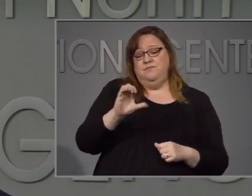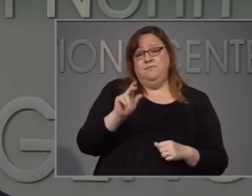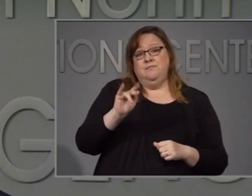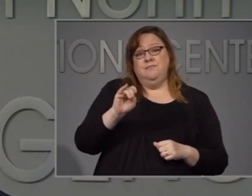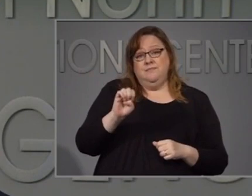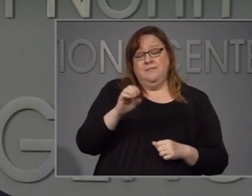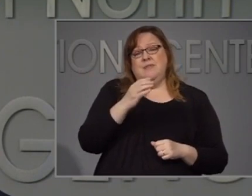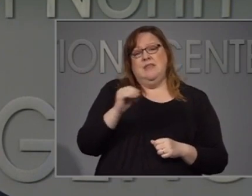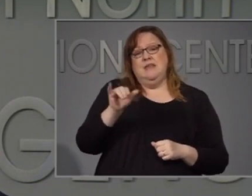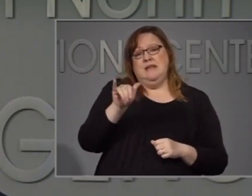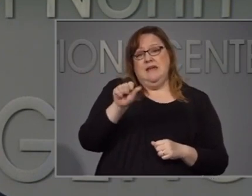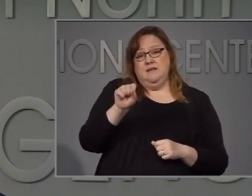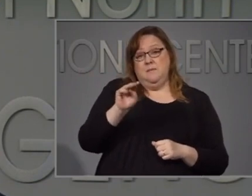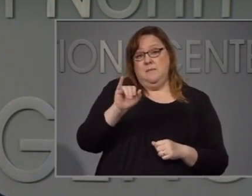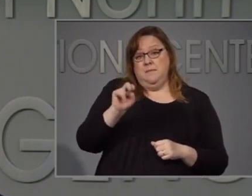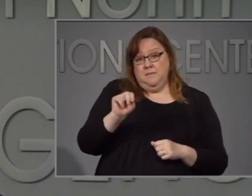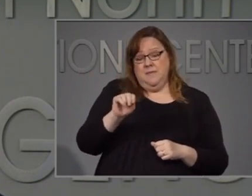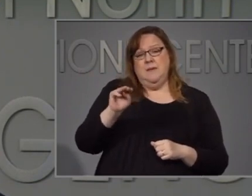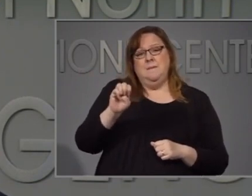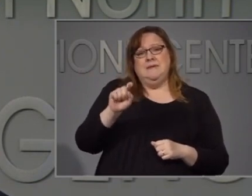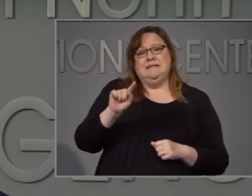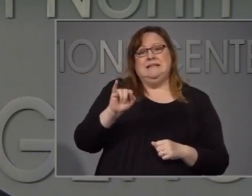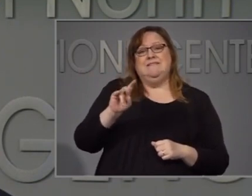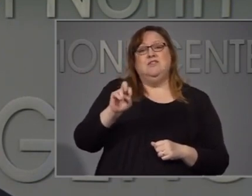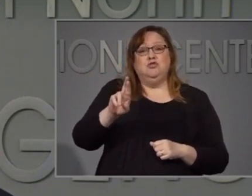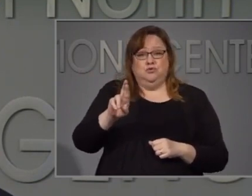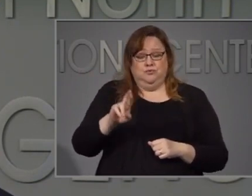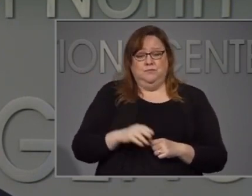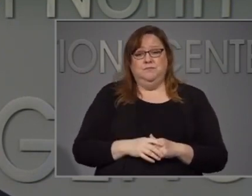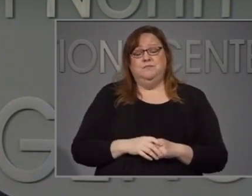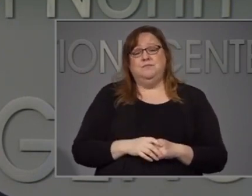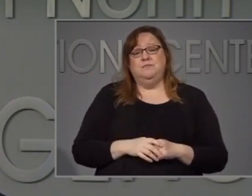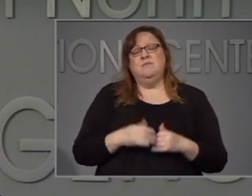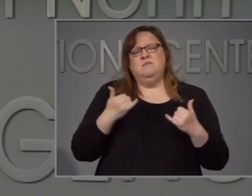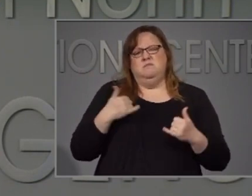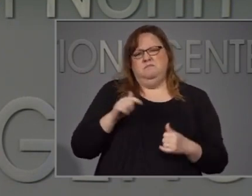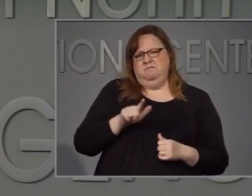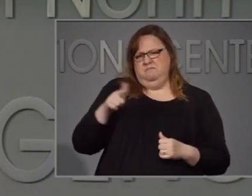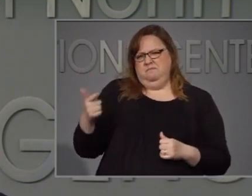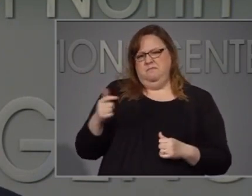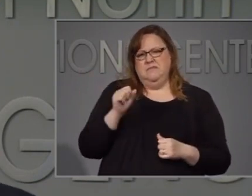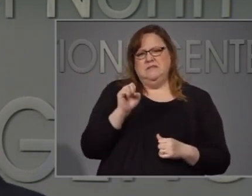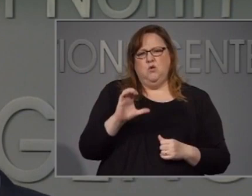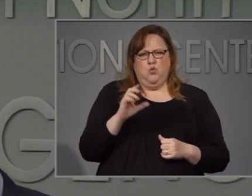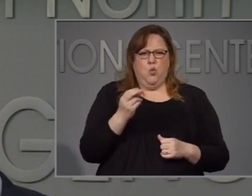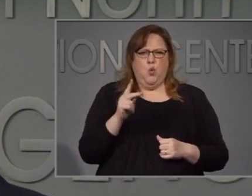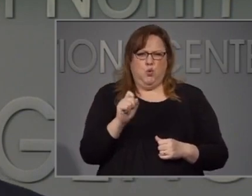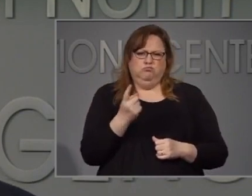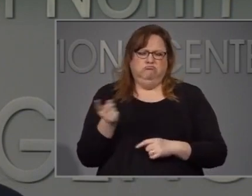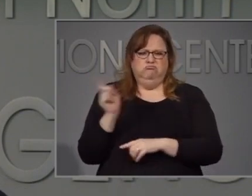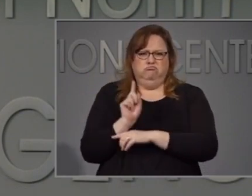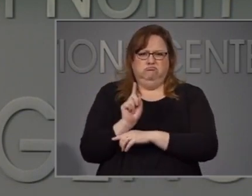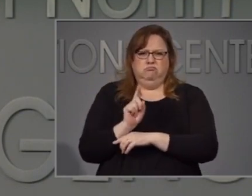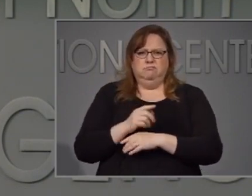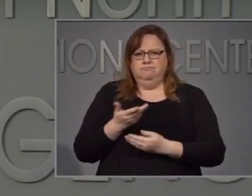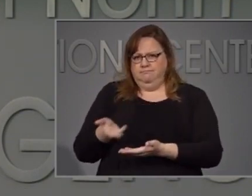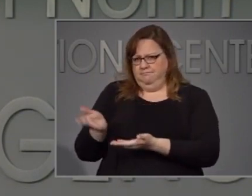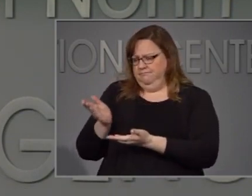and Jasmine Metivier. I now want to have Secretary Hooks to speak a moment. Secretary Hooks.